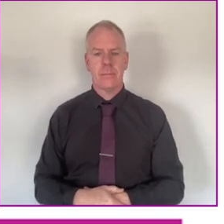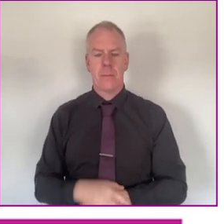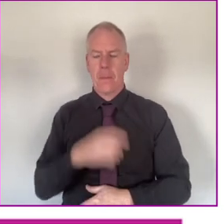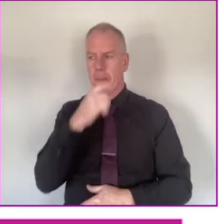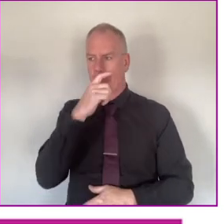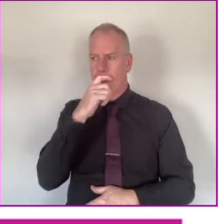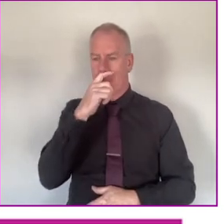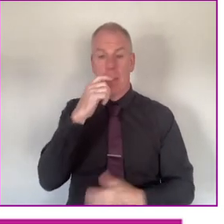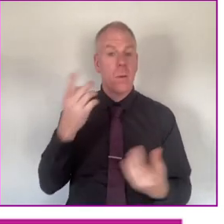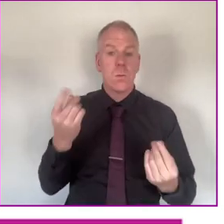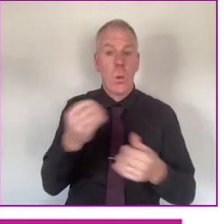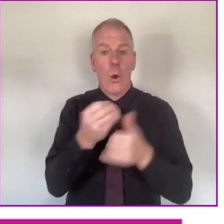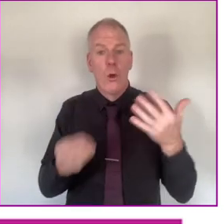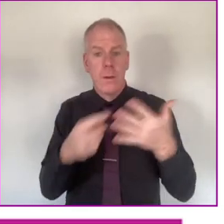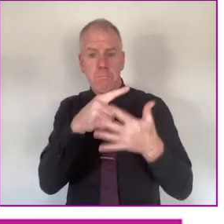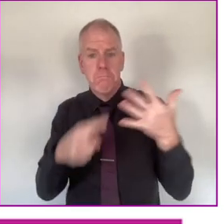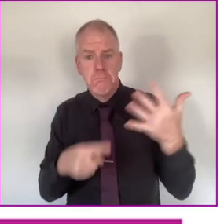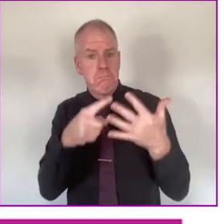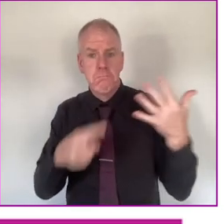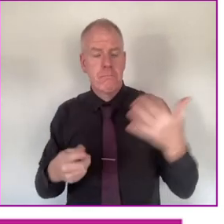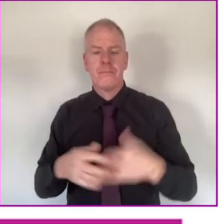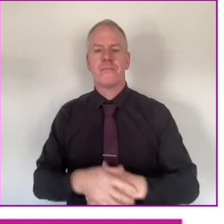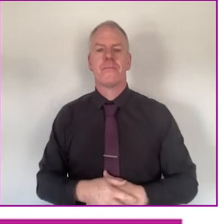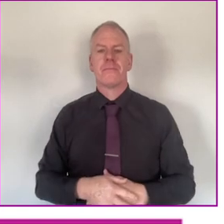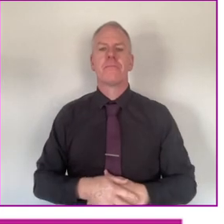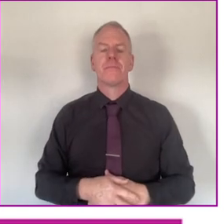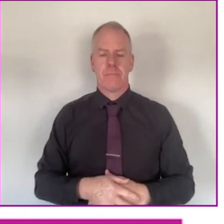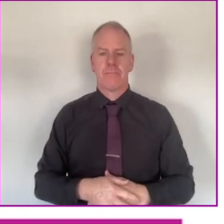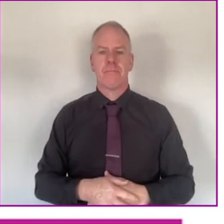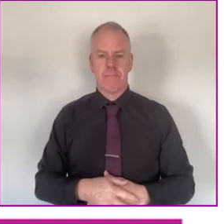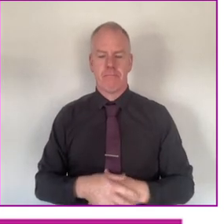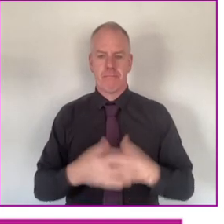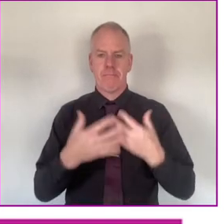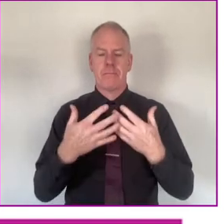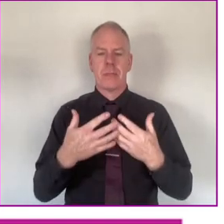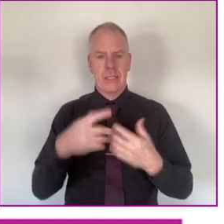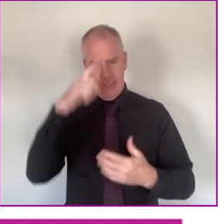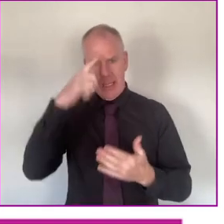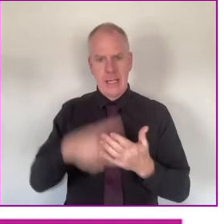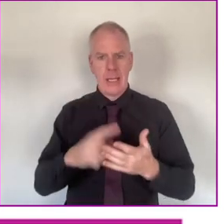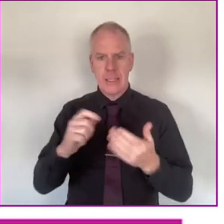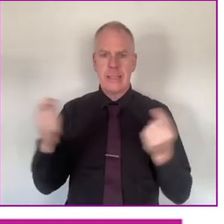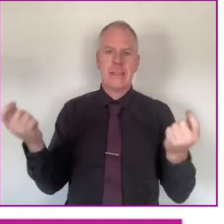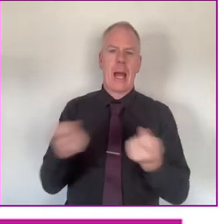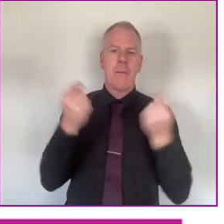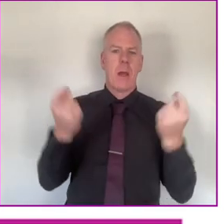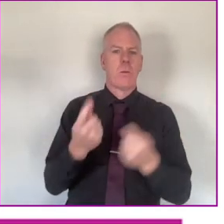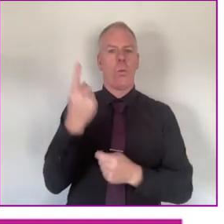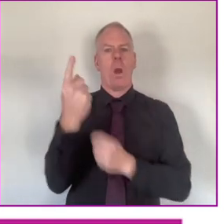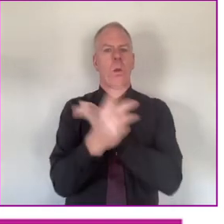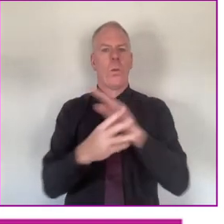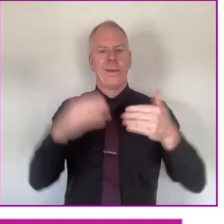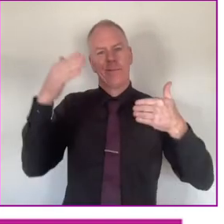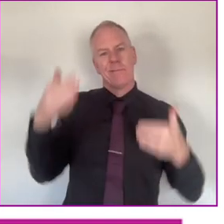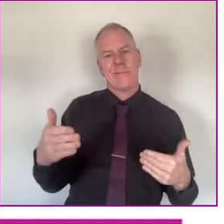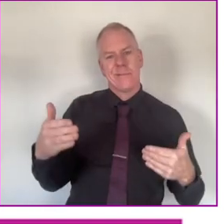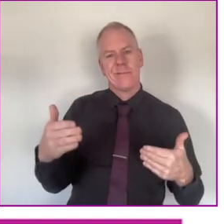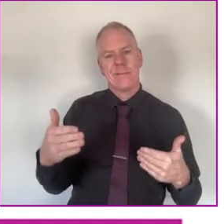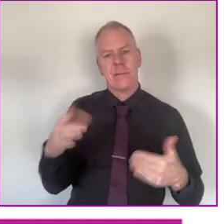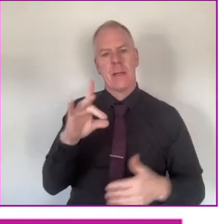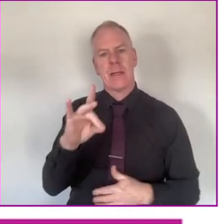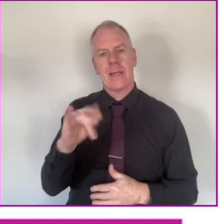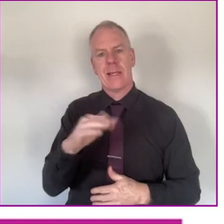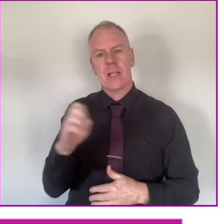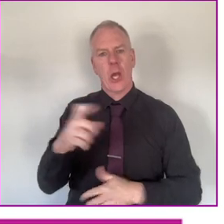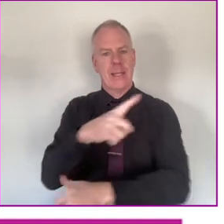Okay, so what else did we do? We divided to celebrate a week of